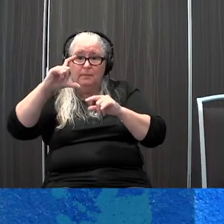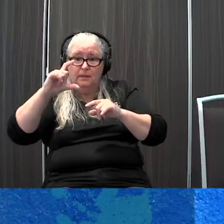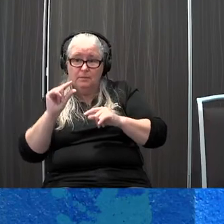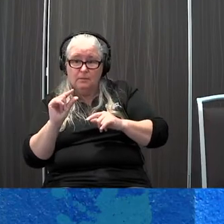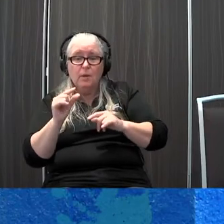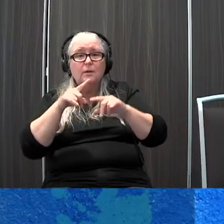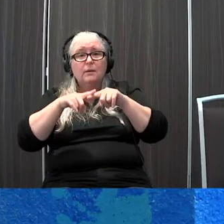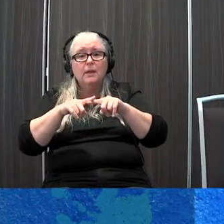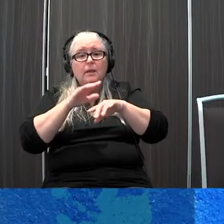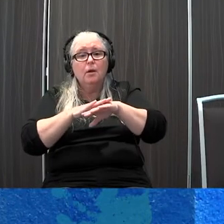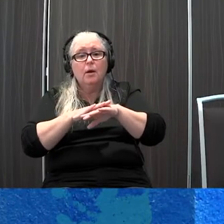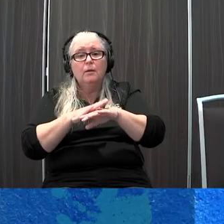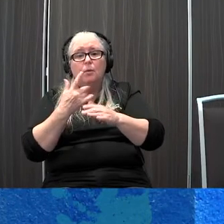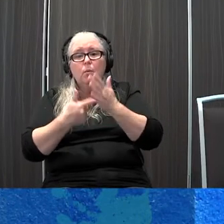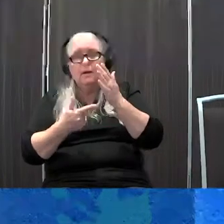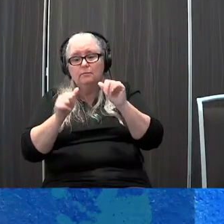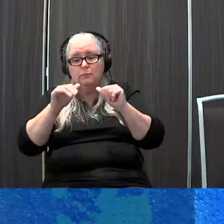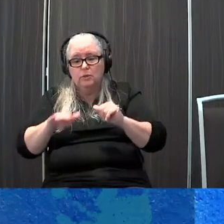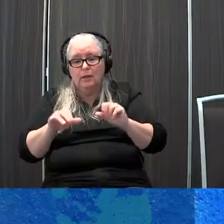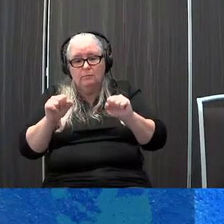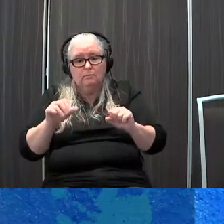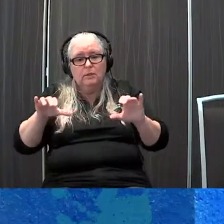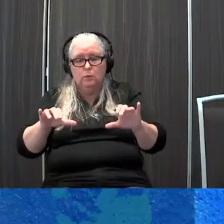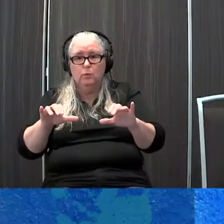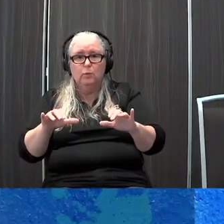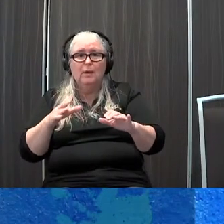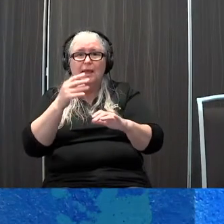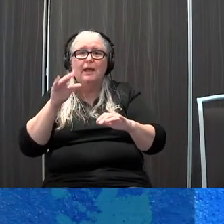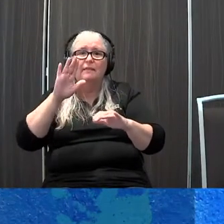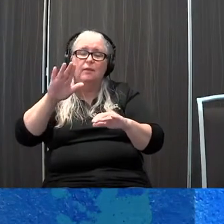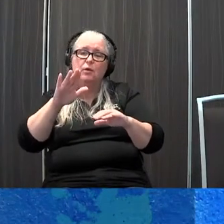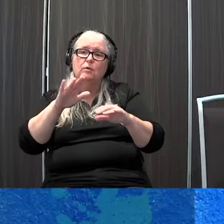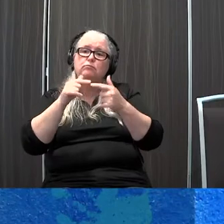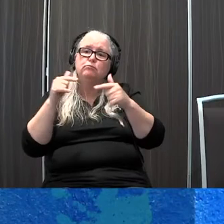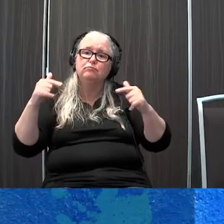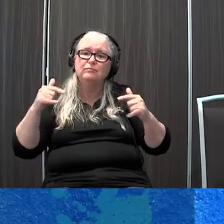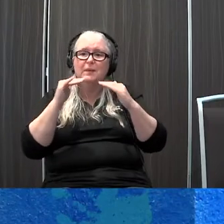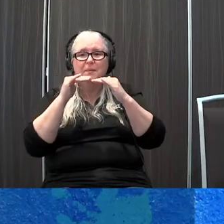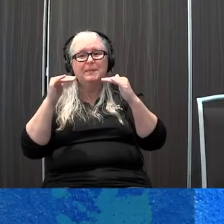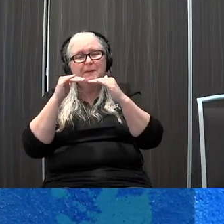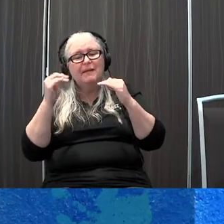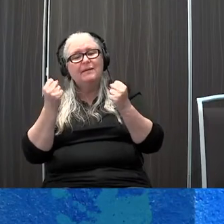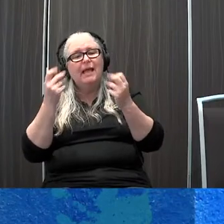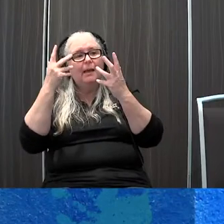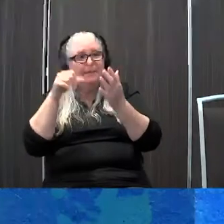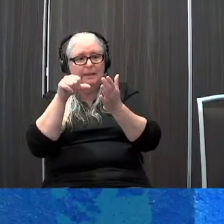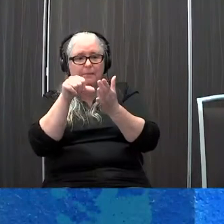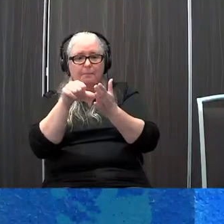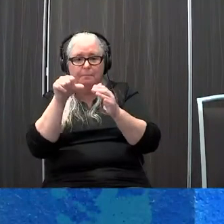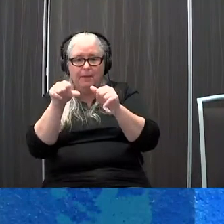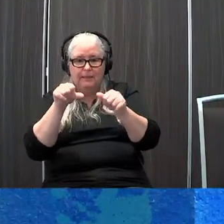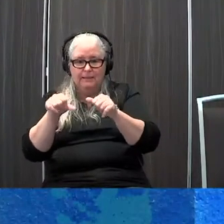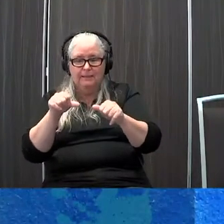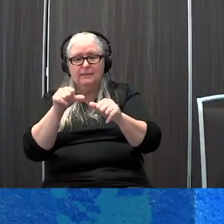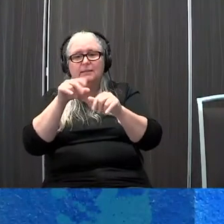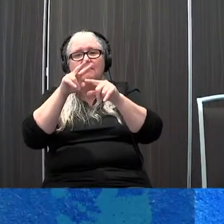that the child has also depending on their language level and how many buttons or vocabulary words can they